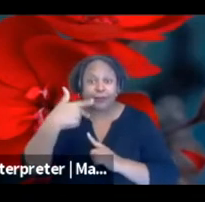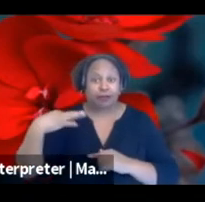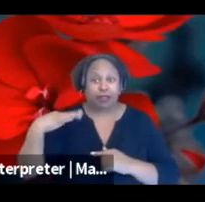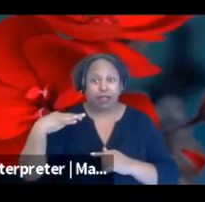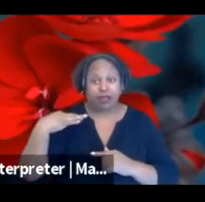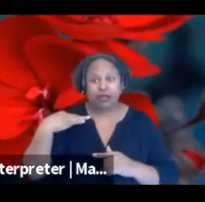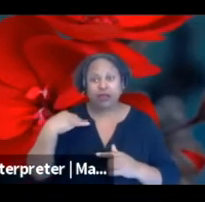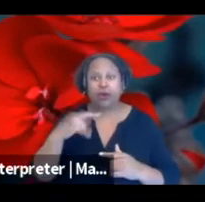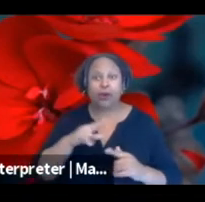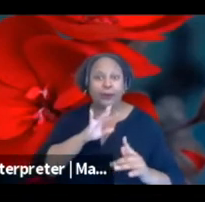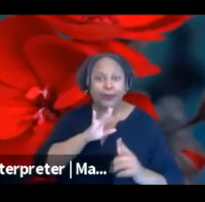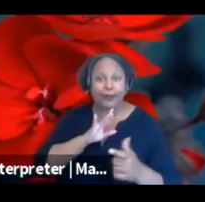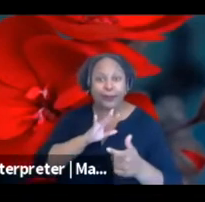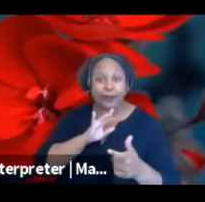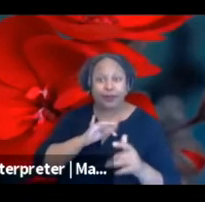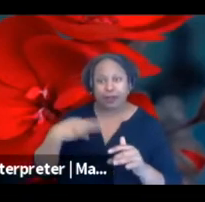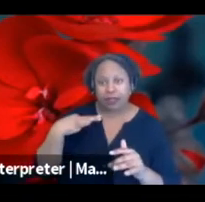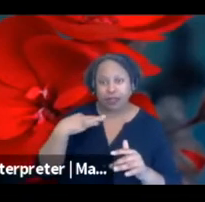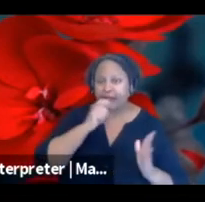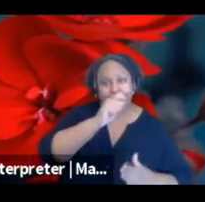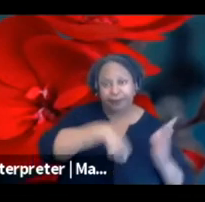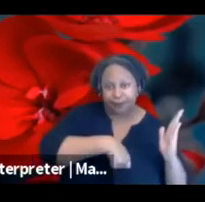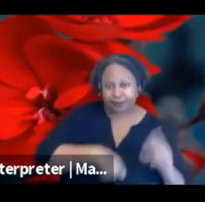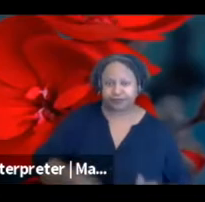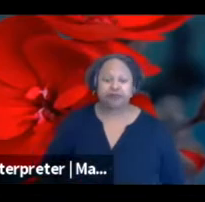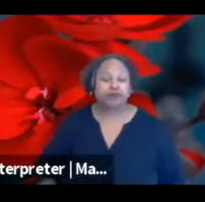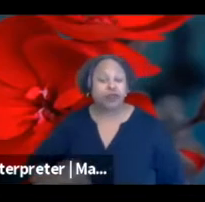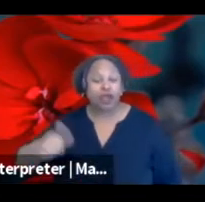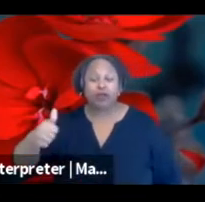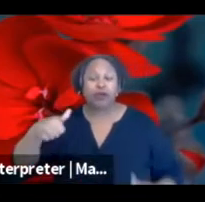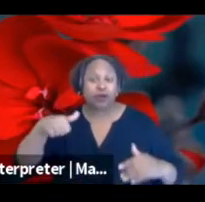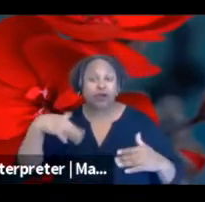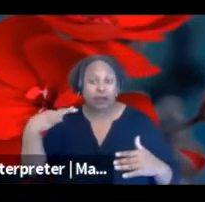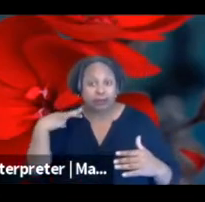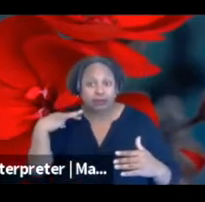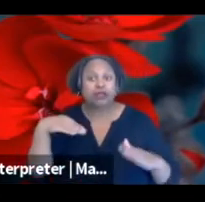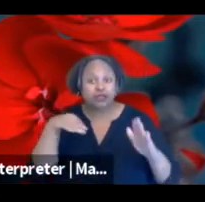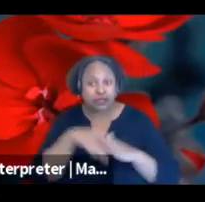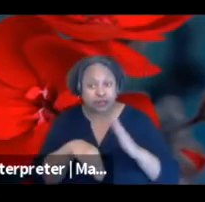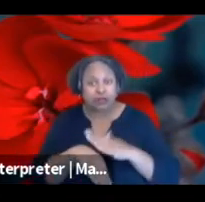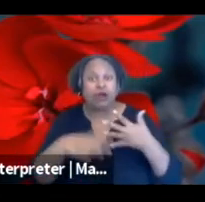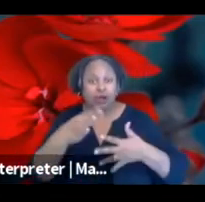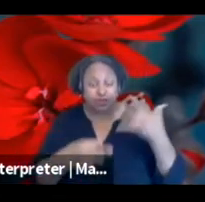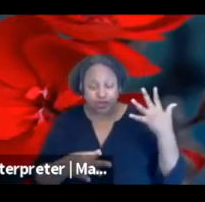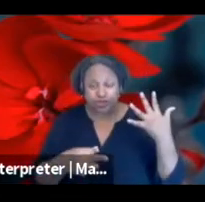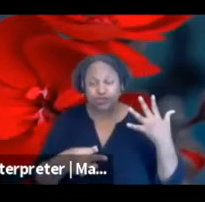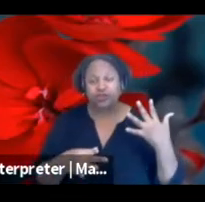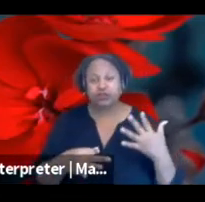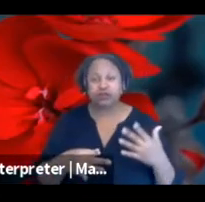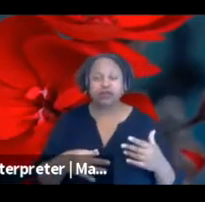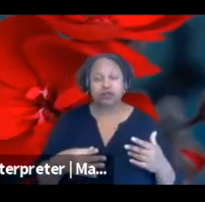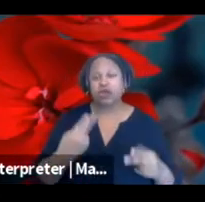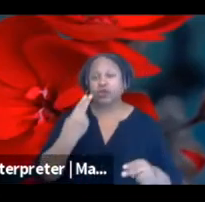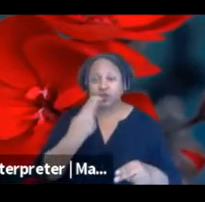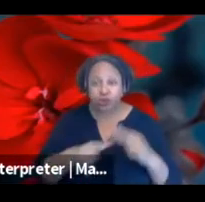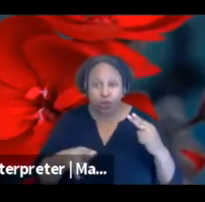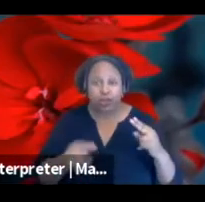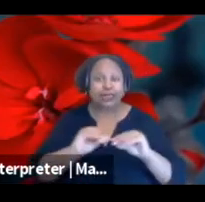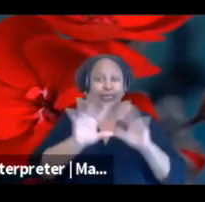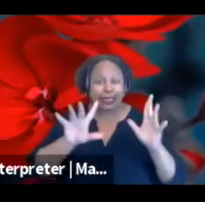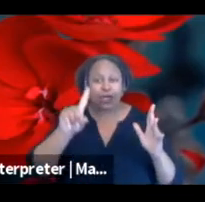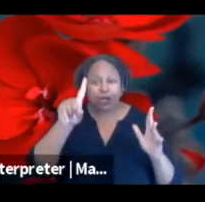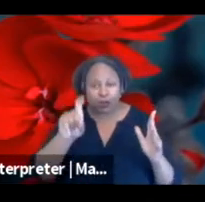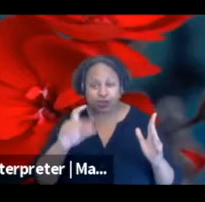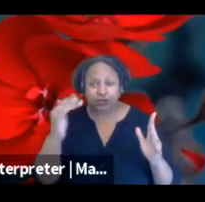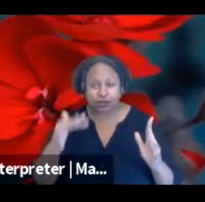Other recommendations for application accessibility include, as I mentioned, short, clear, concise questions and guidelines,